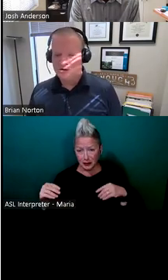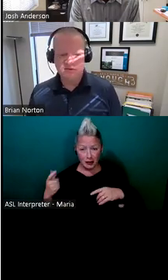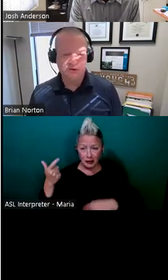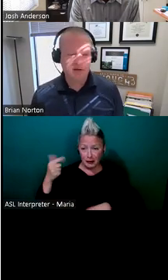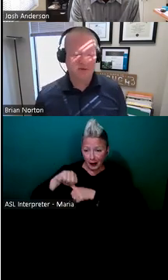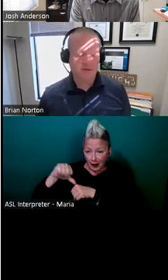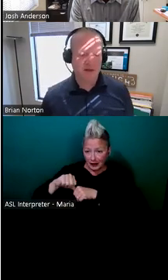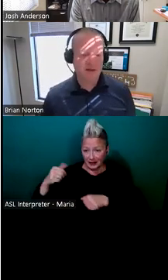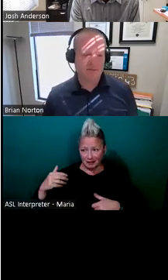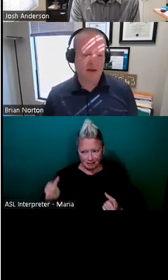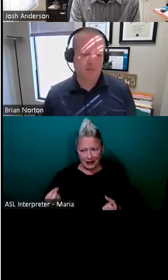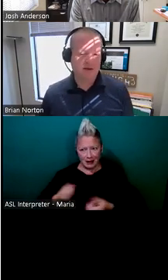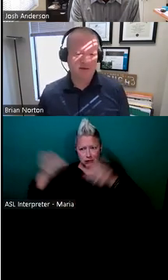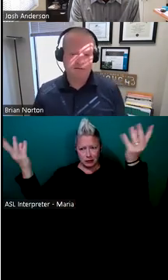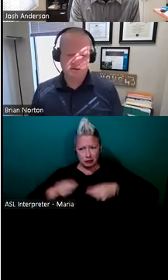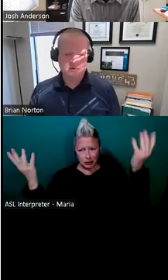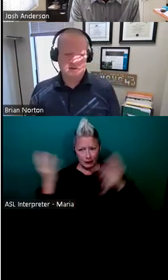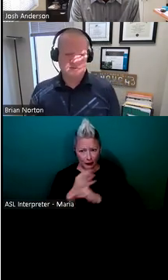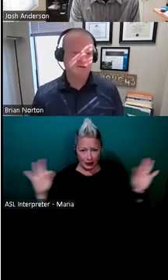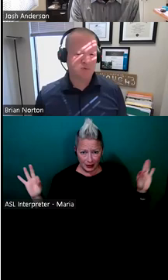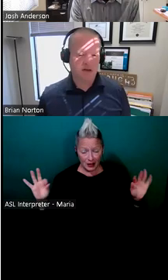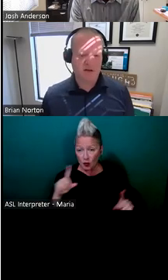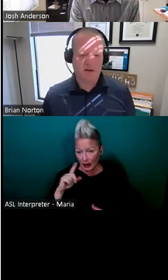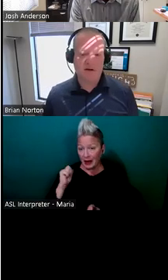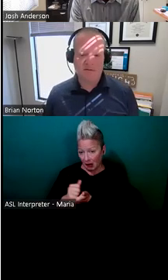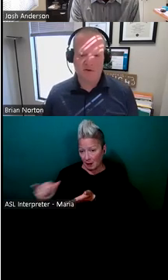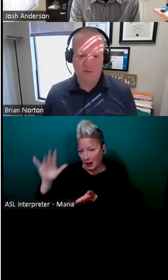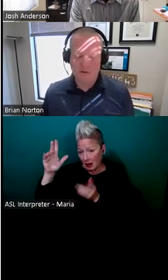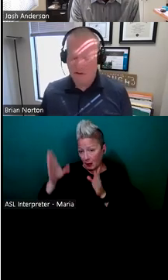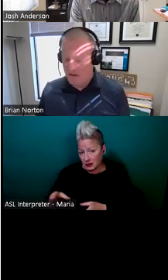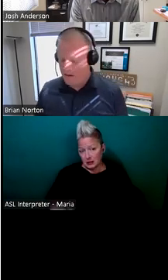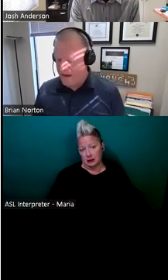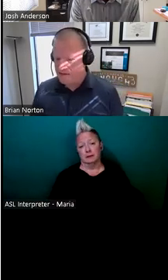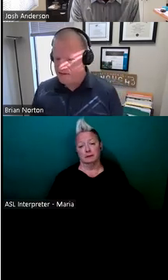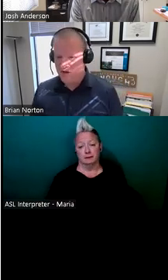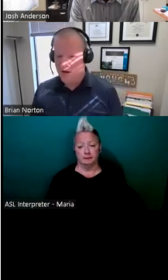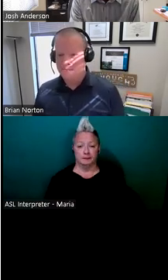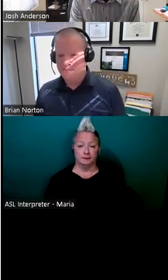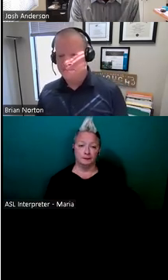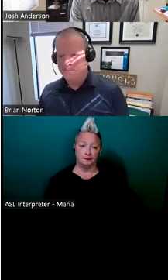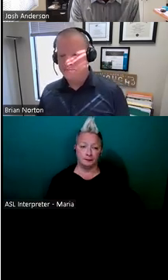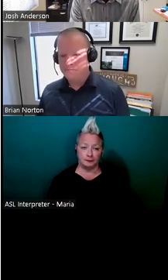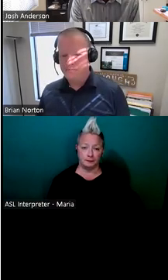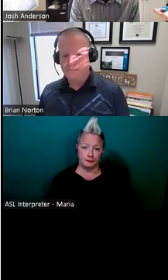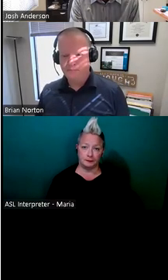stations, those types of things, and made a big difference, but for this particular individual, um, at his job.